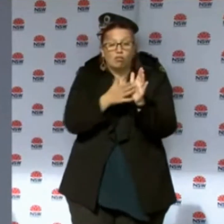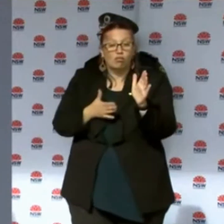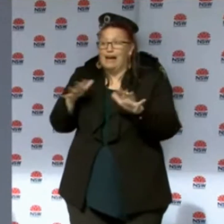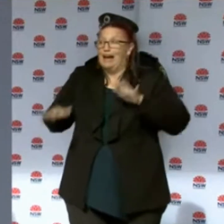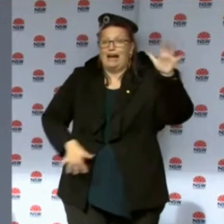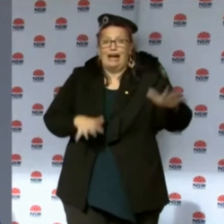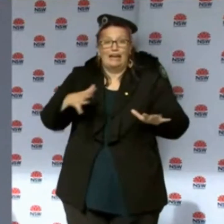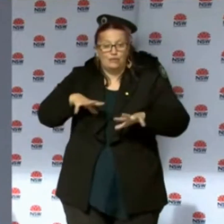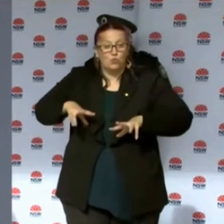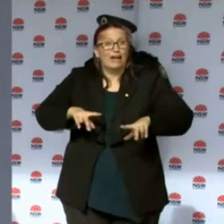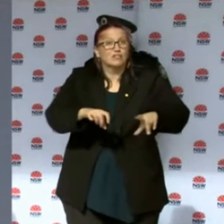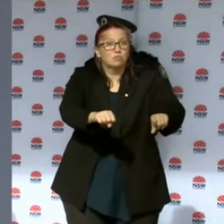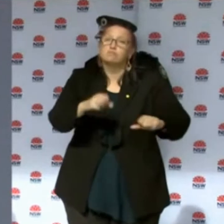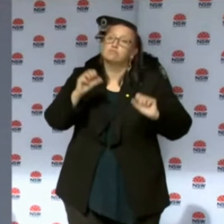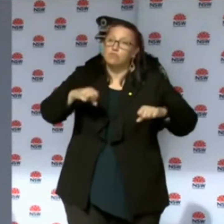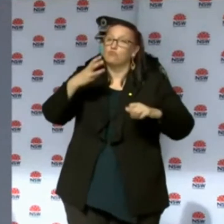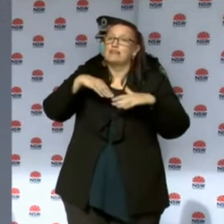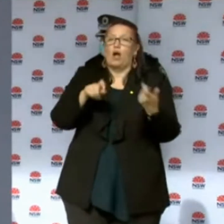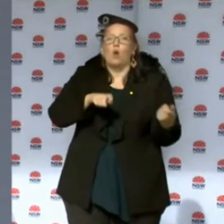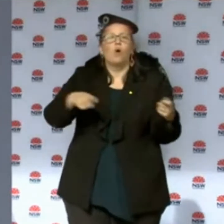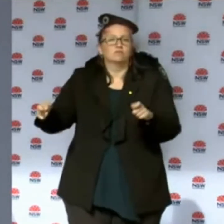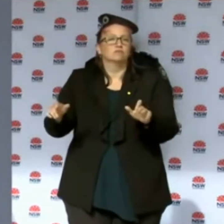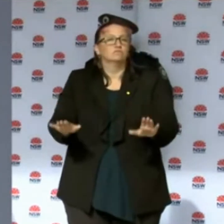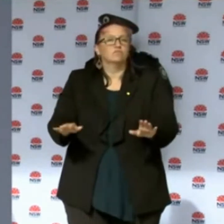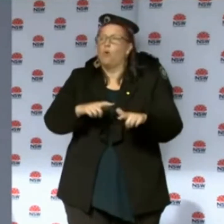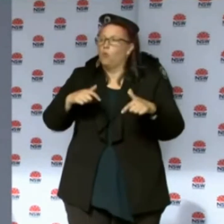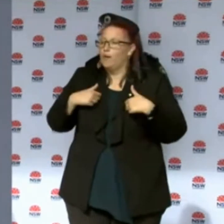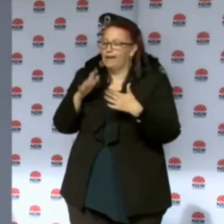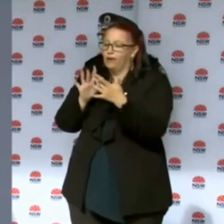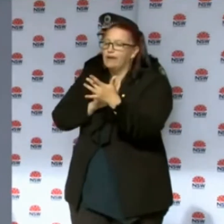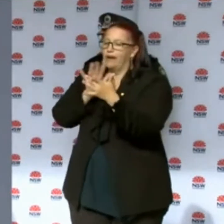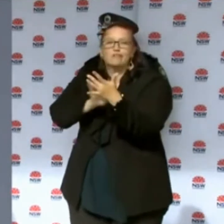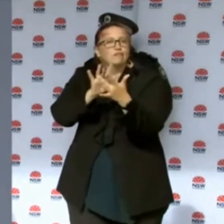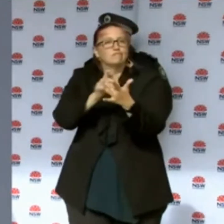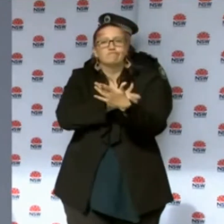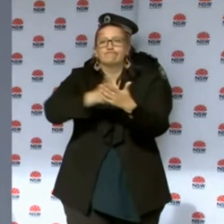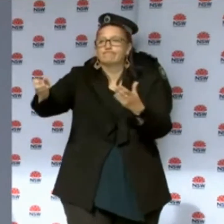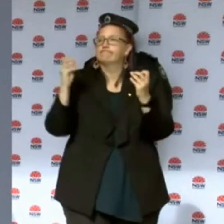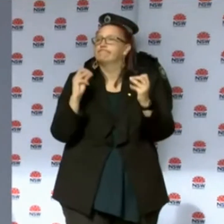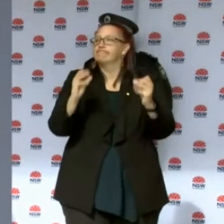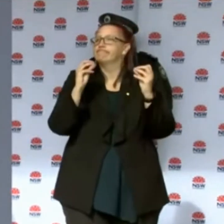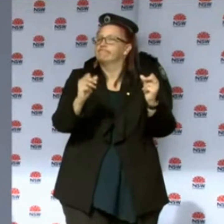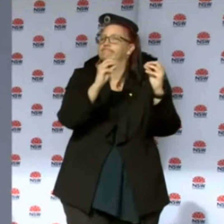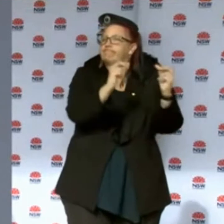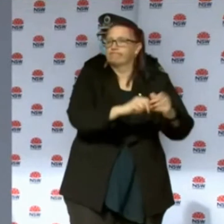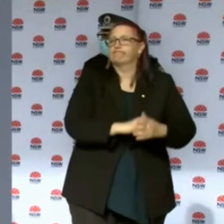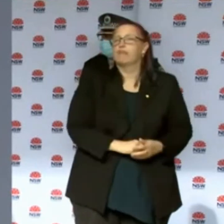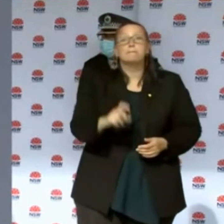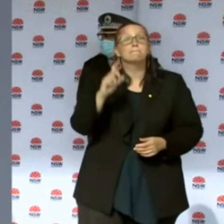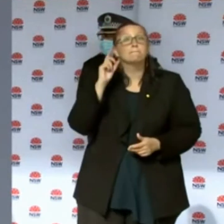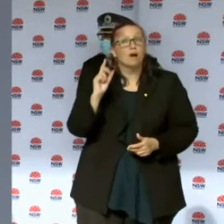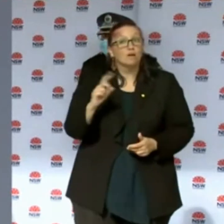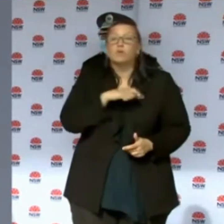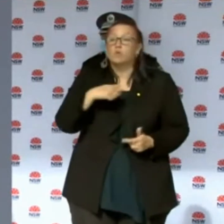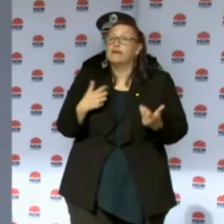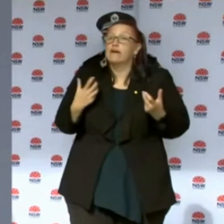situation where we're not getting to people in terms of the contact tracing. What we're dealing with is the fact that we have got